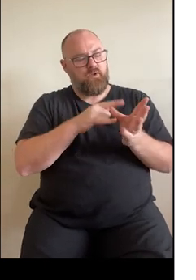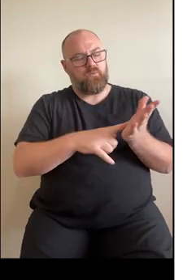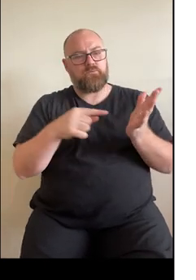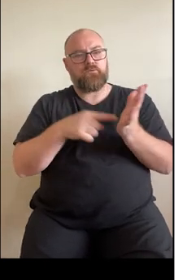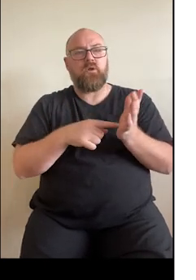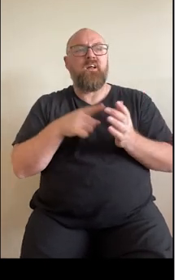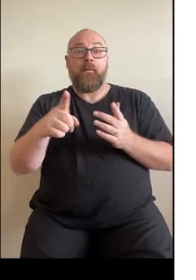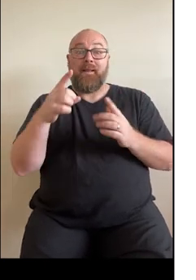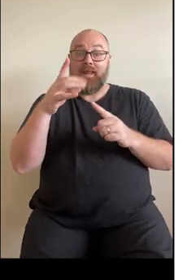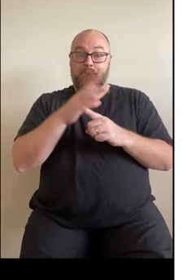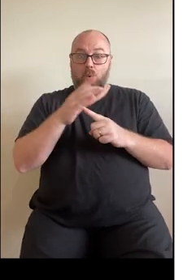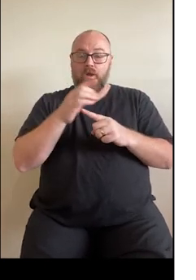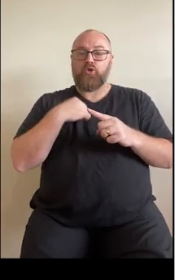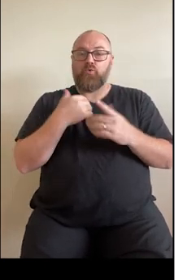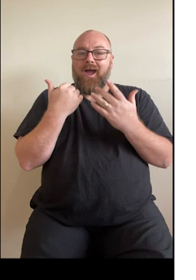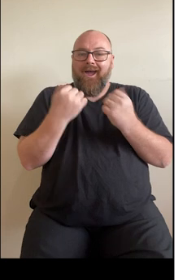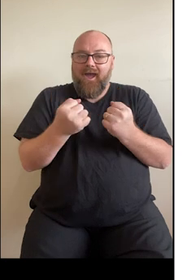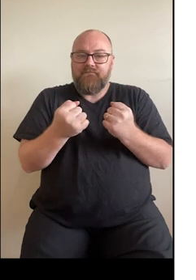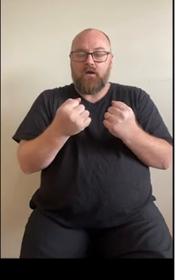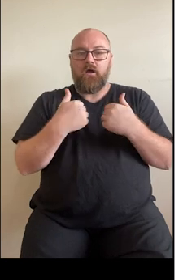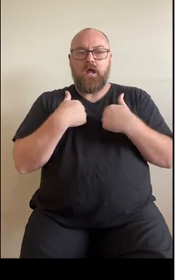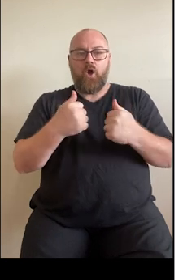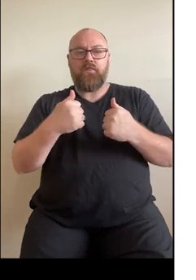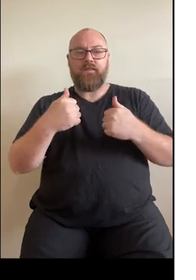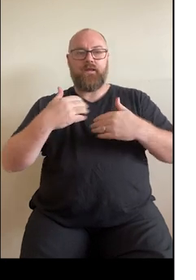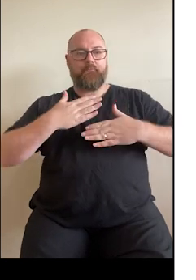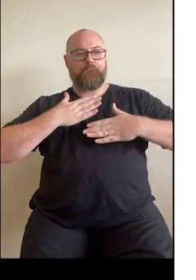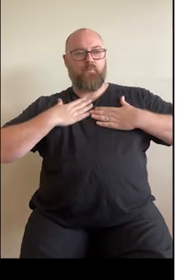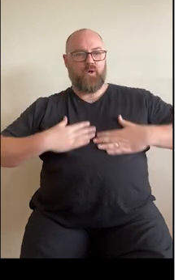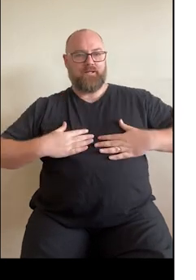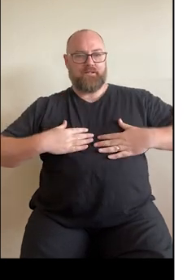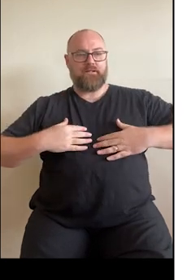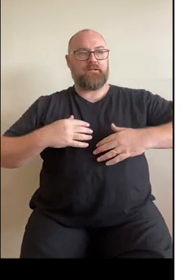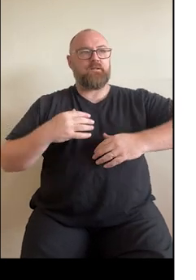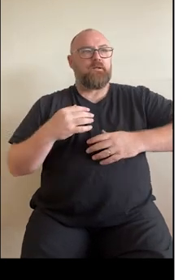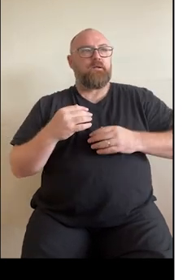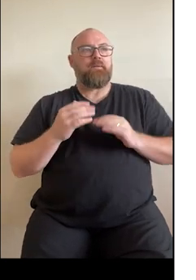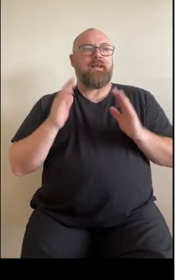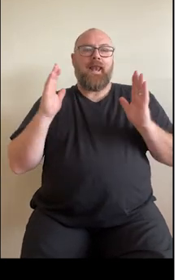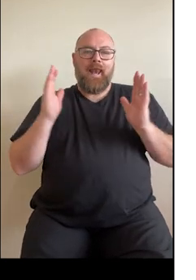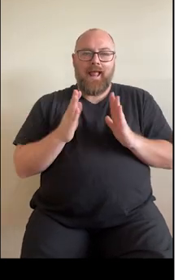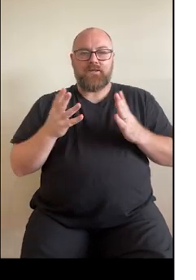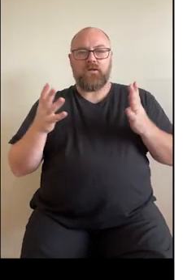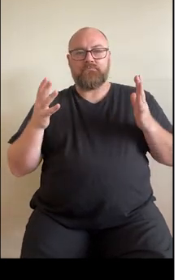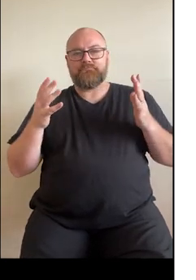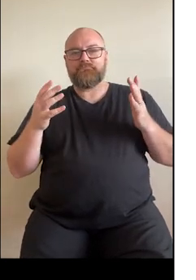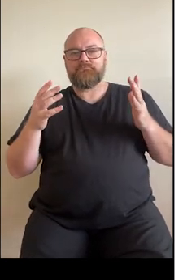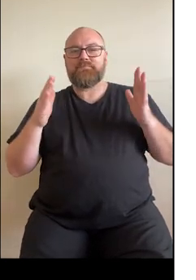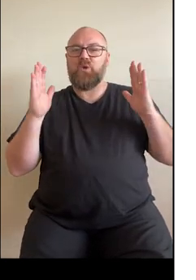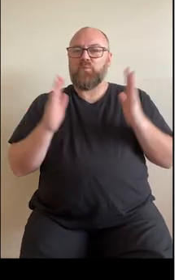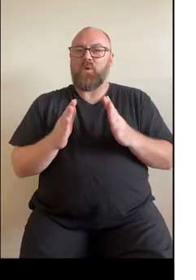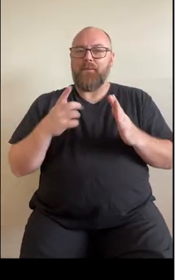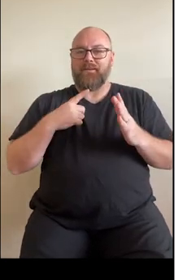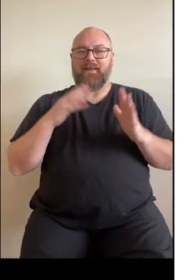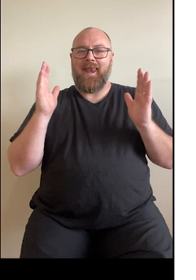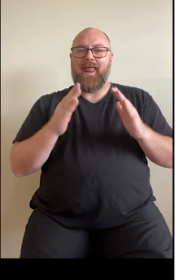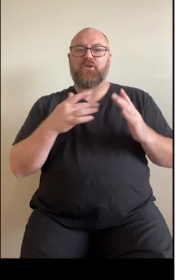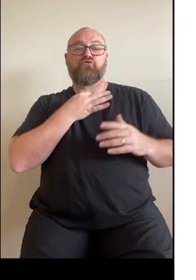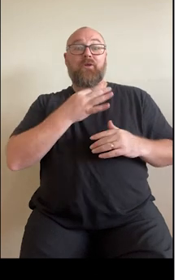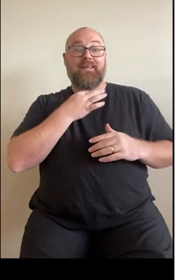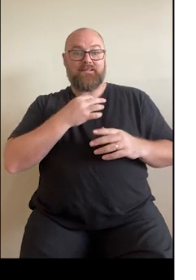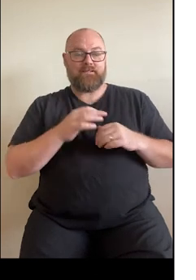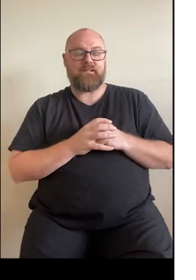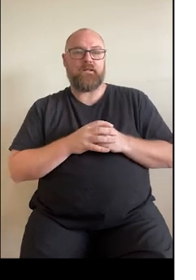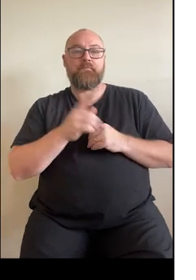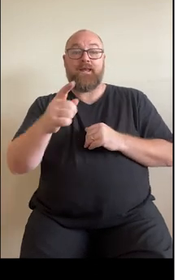maintain a healthy body weight because it can help lower your blood pressure and cholesterol and lower your risk of having a heart problem. The Heart Foundation